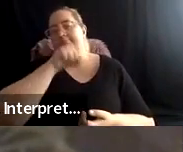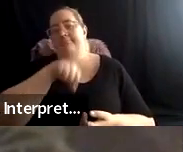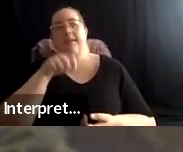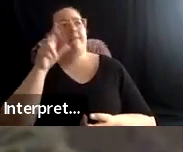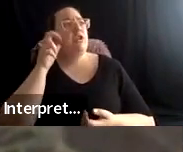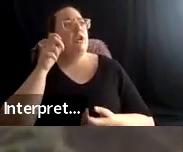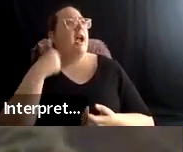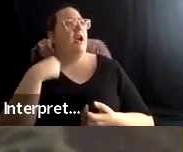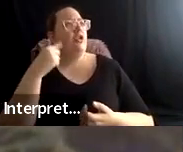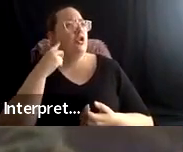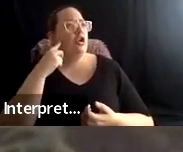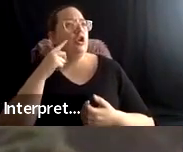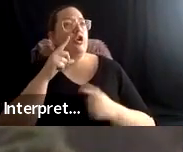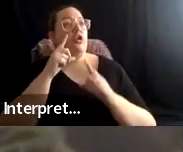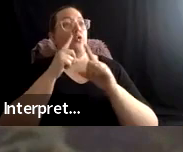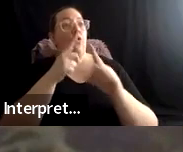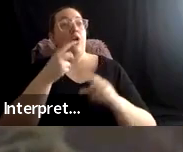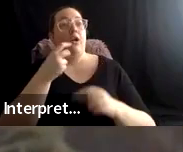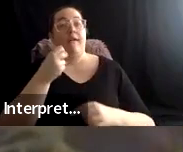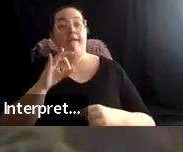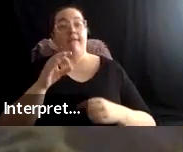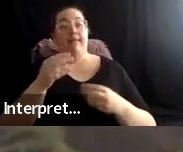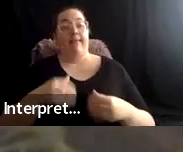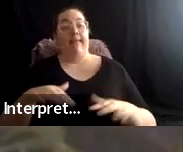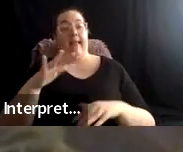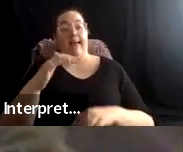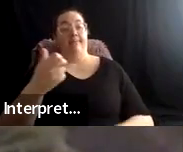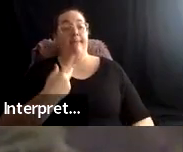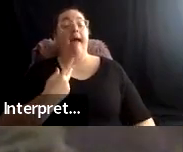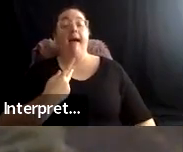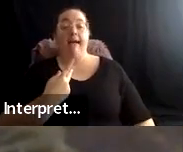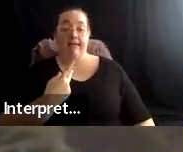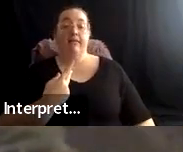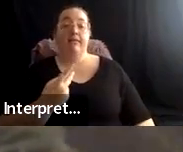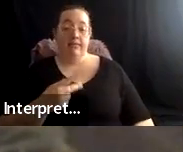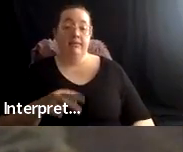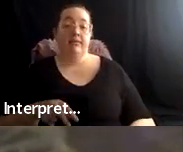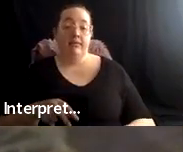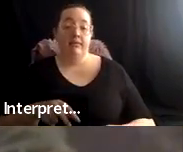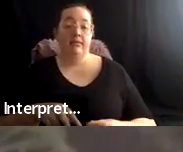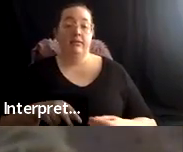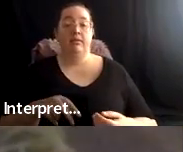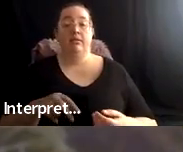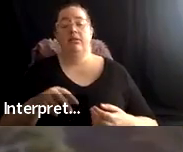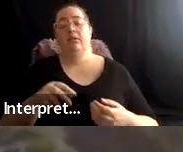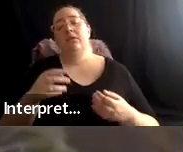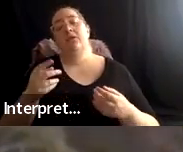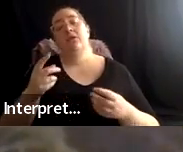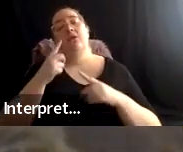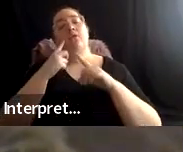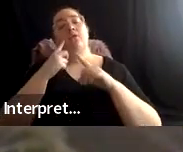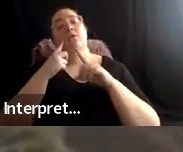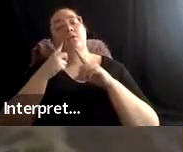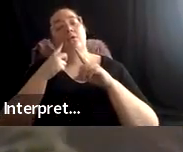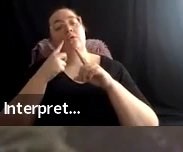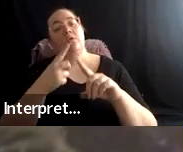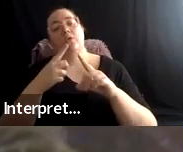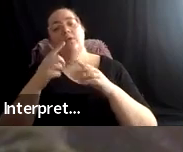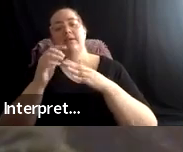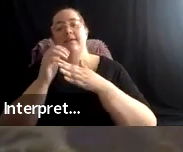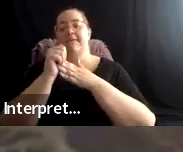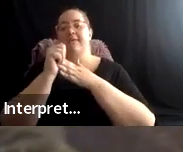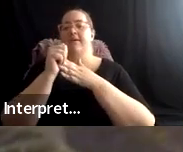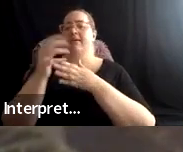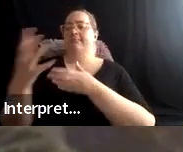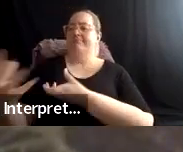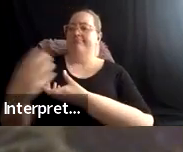the goals of land back. I heard the goals, Bill, of, of bringing indigenous leadership into all, all structures